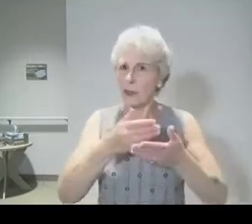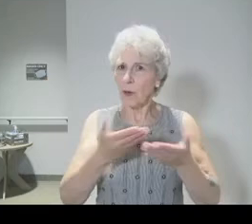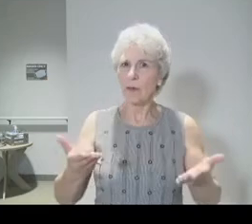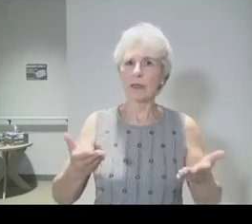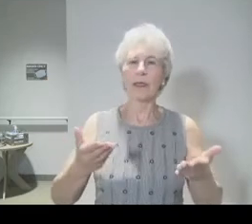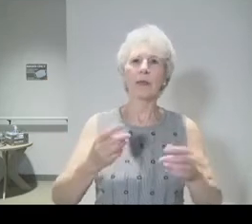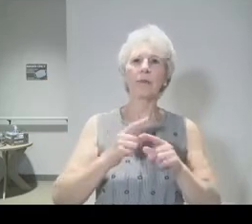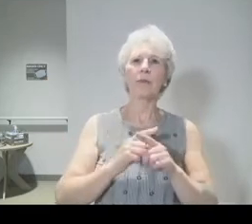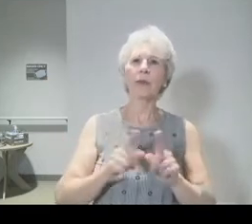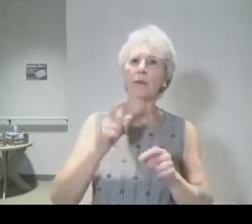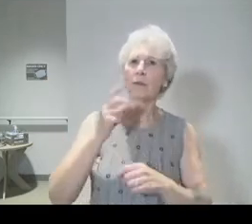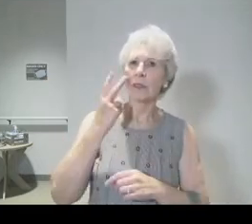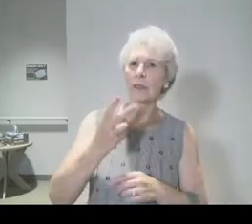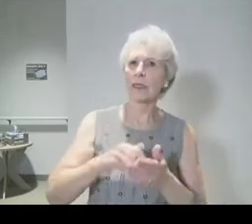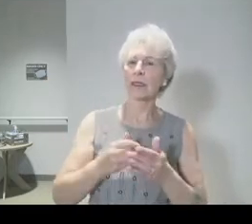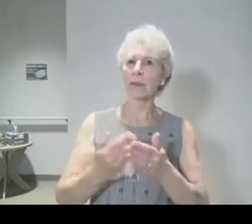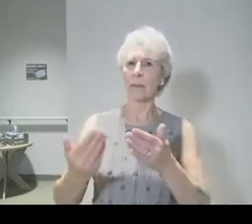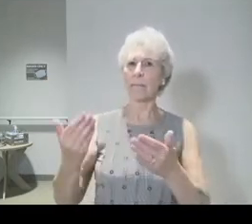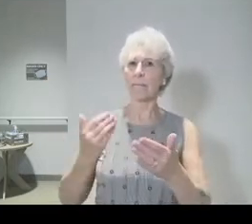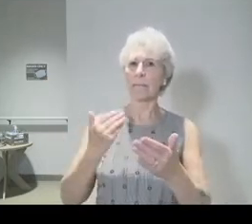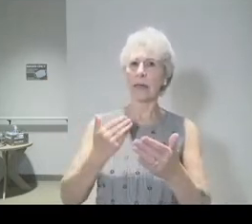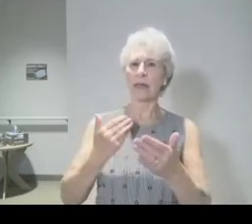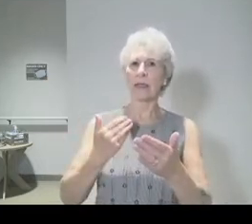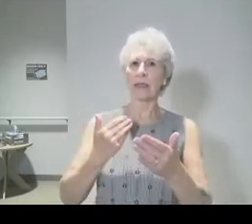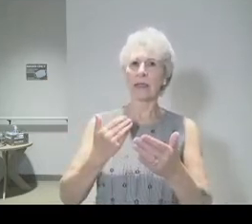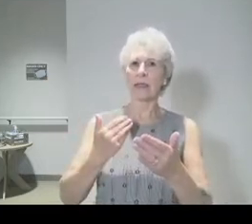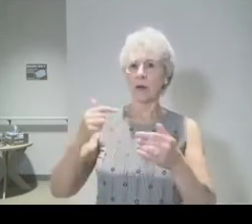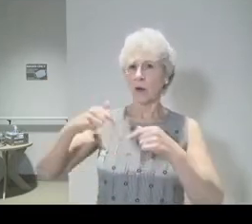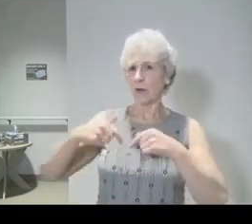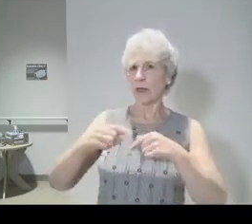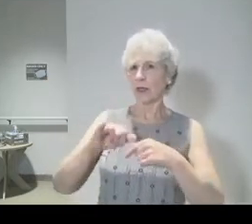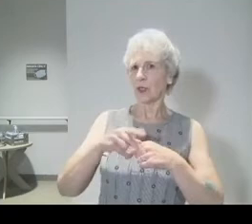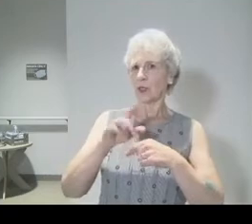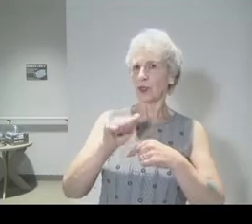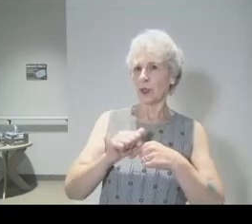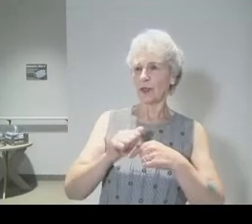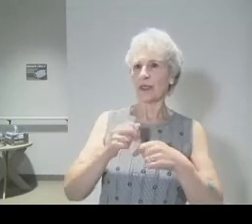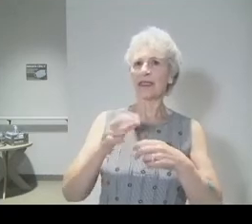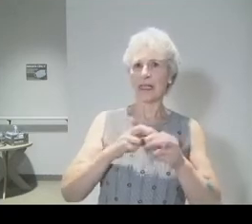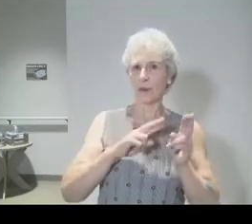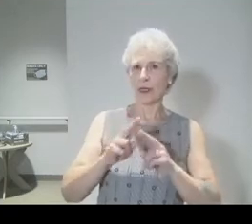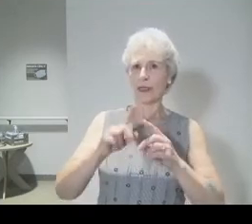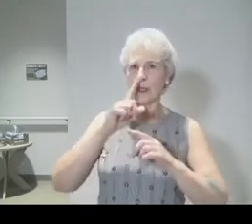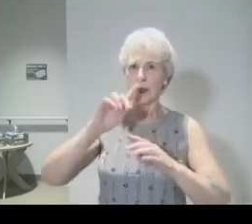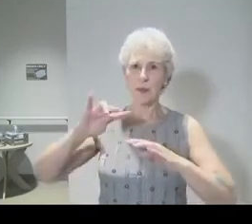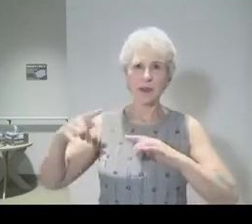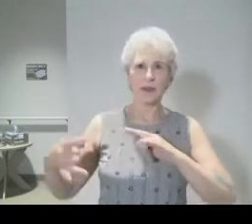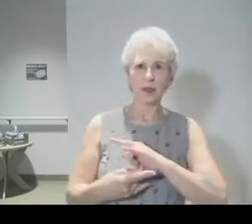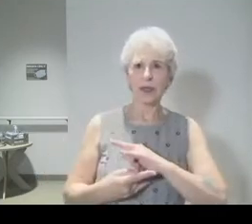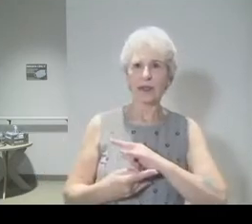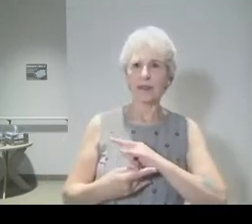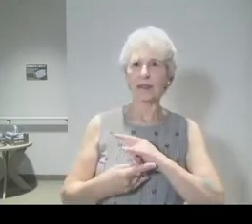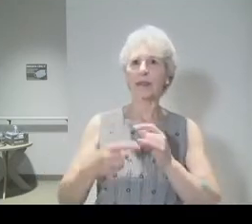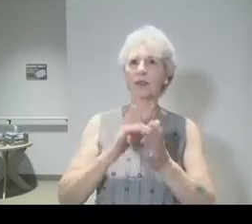we see that behind the scenes of this Passover, Judas is getting ready to betray Jesus for 30 pieces of silver.